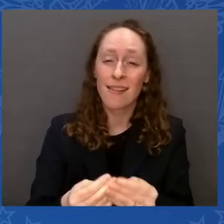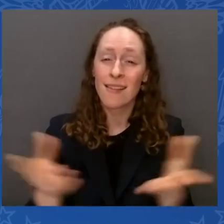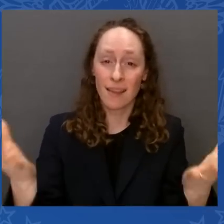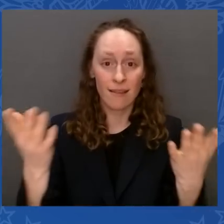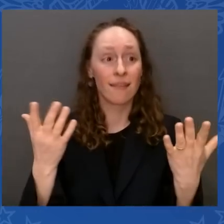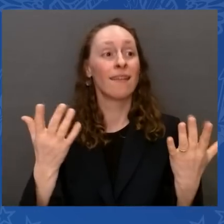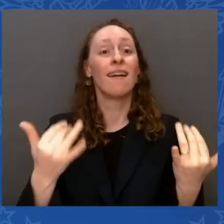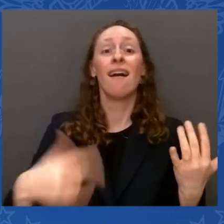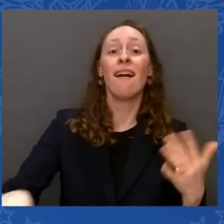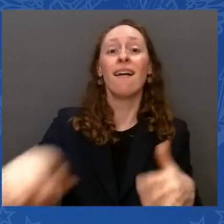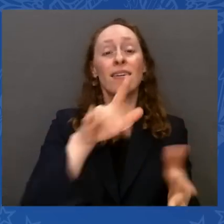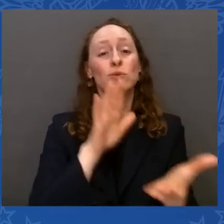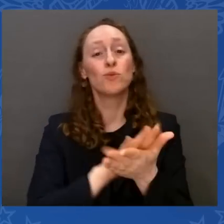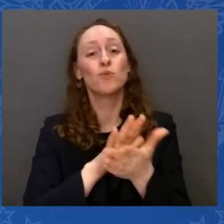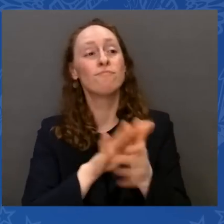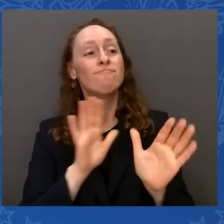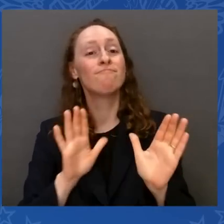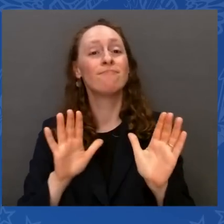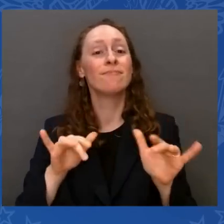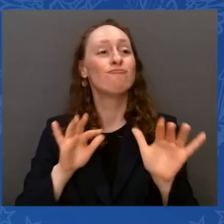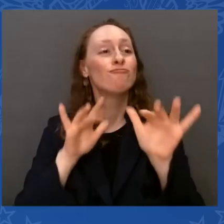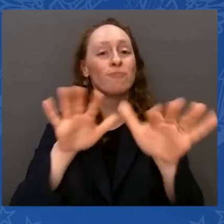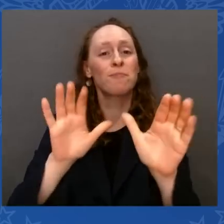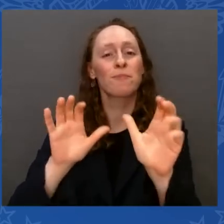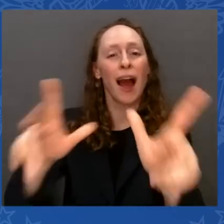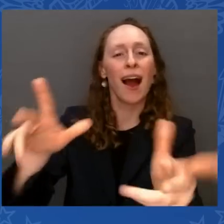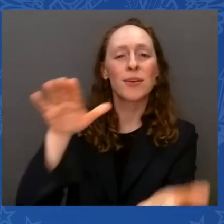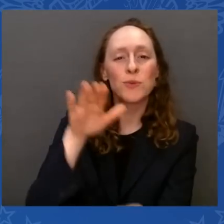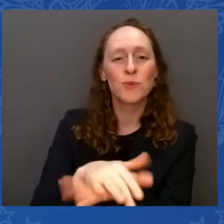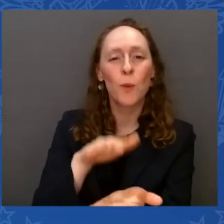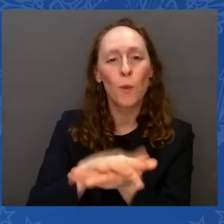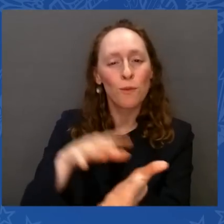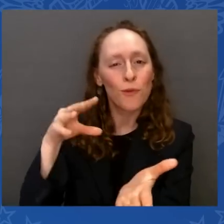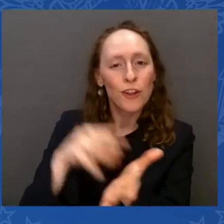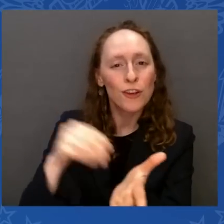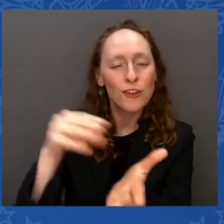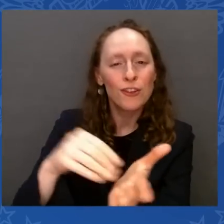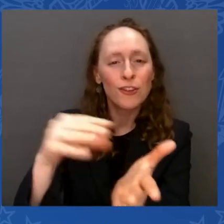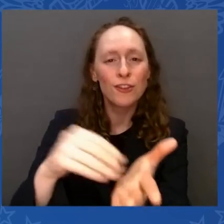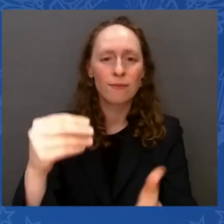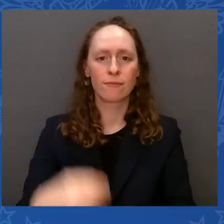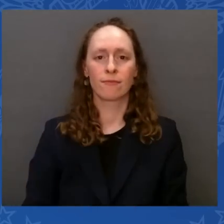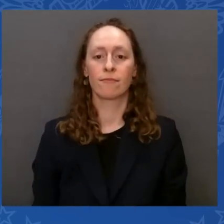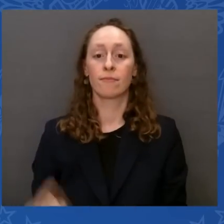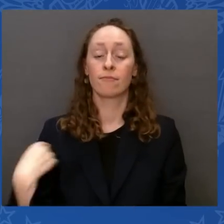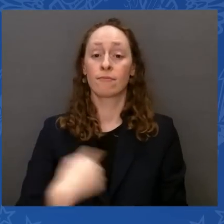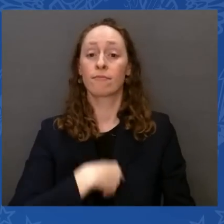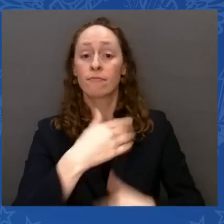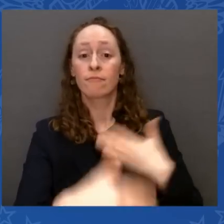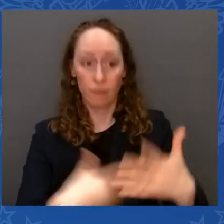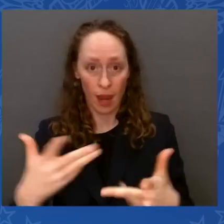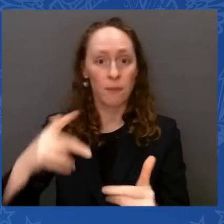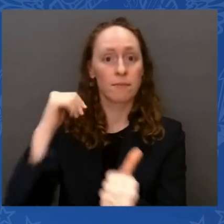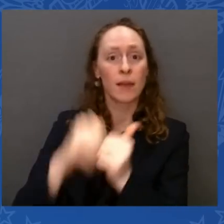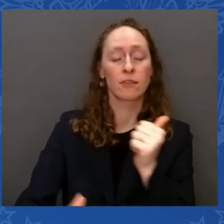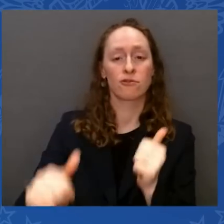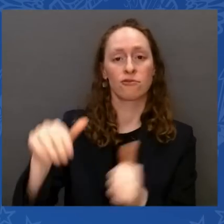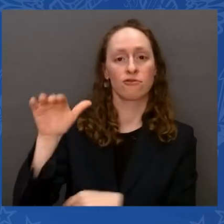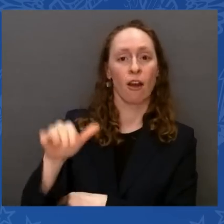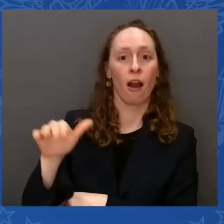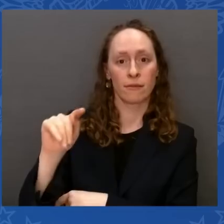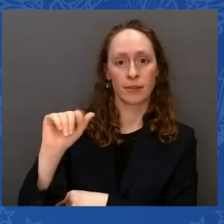2021 cut child poverty in America in half and will lay a foundation